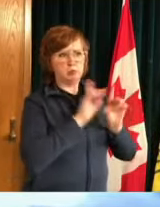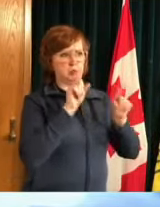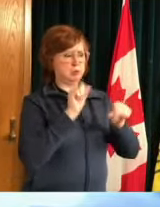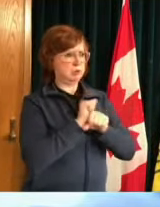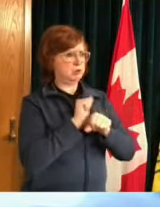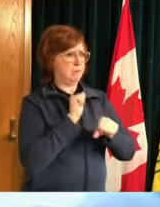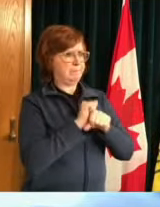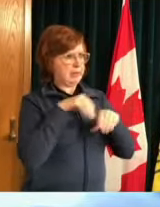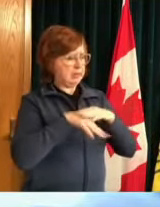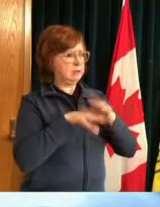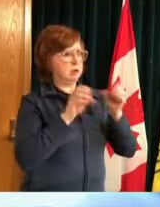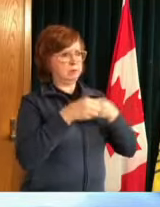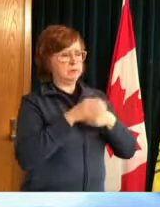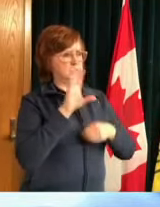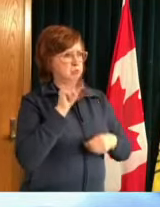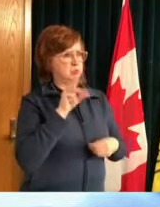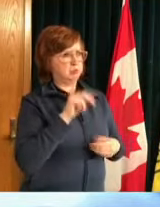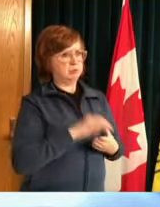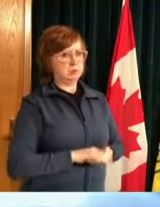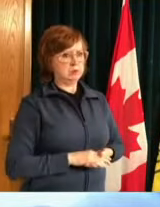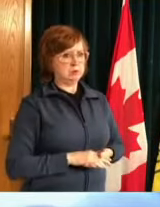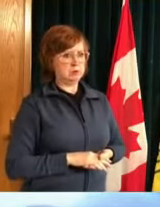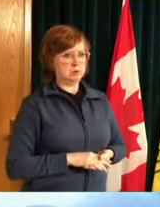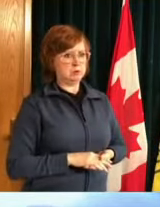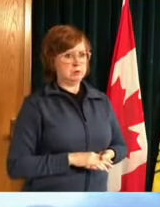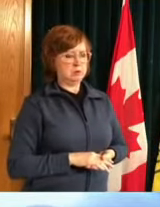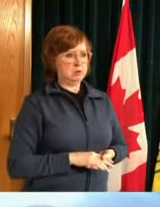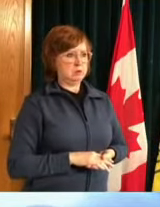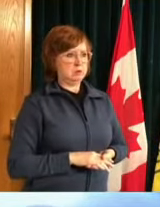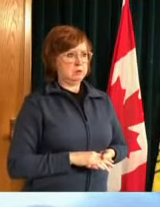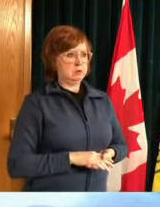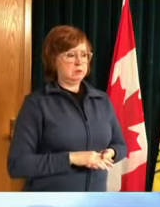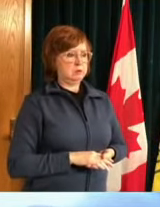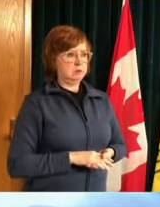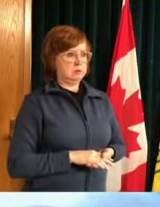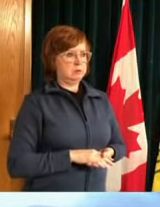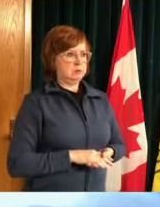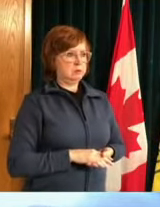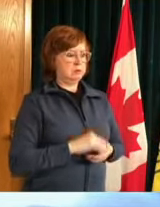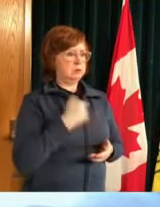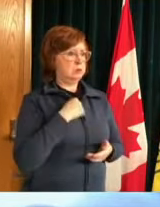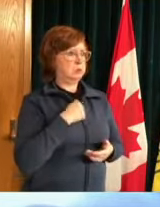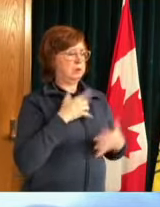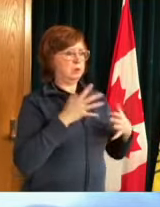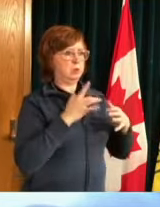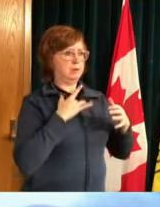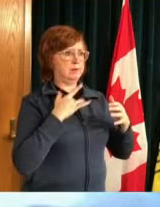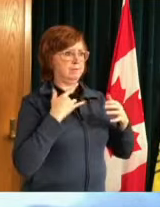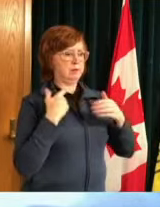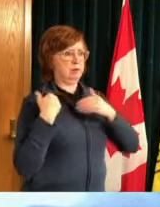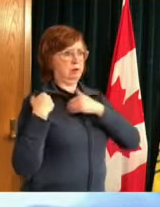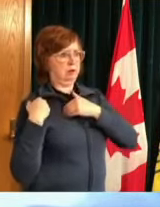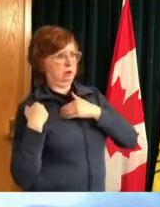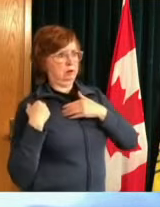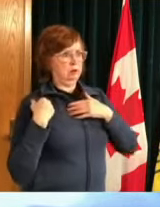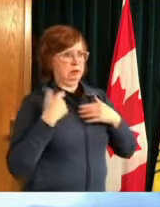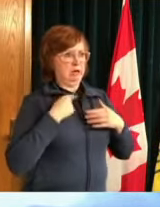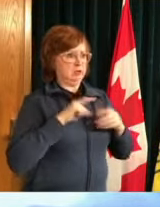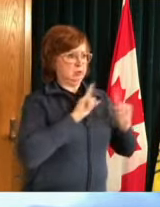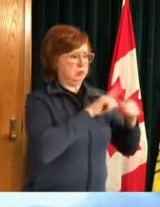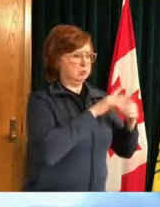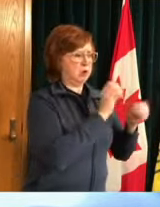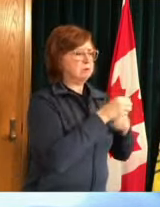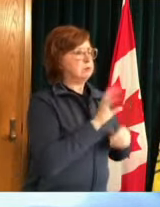others don't feel obliged to come to work if they can work from home but i think all these things are going to be critical over the next you know six to eight weeks